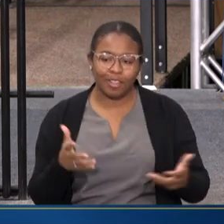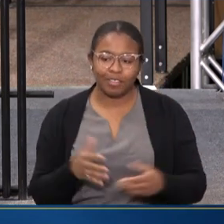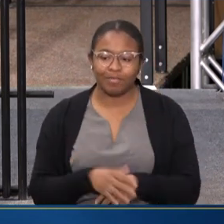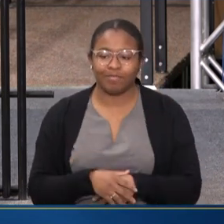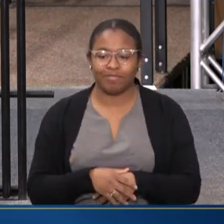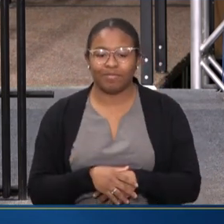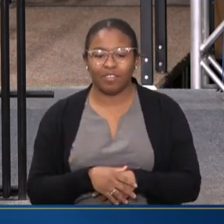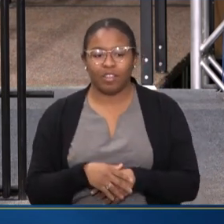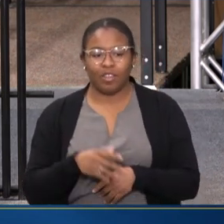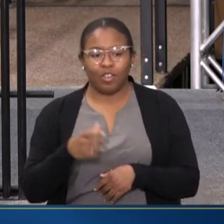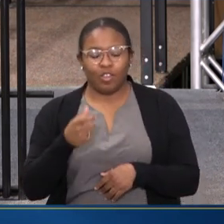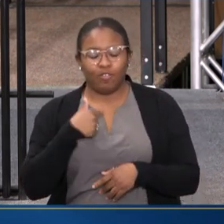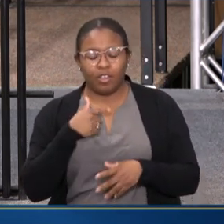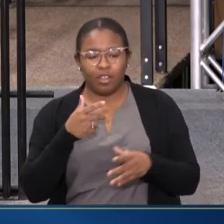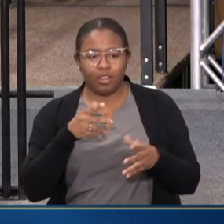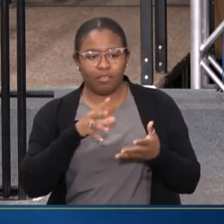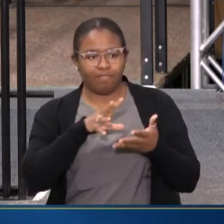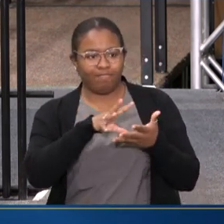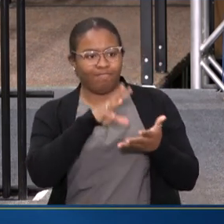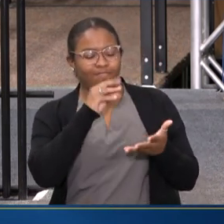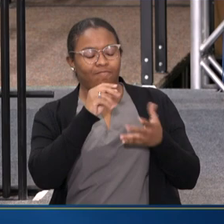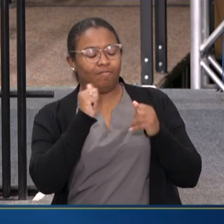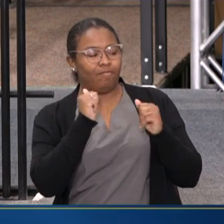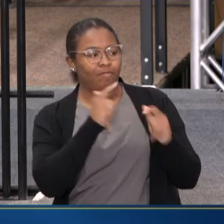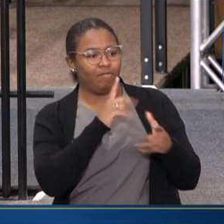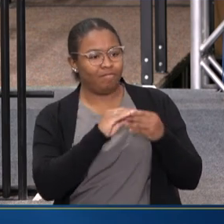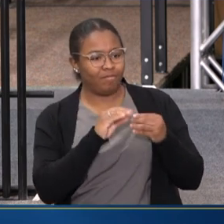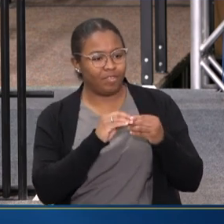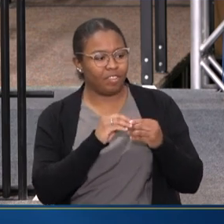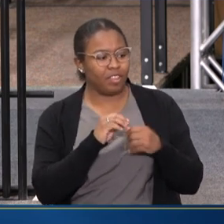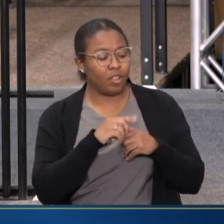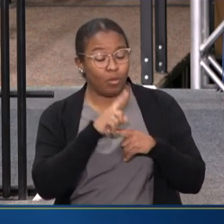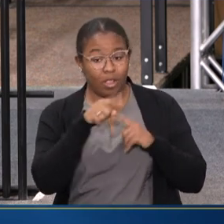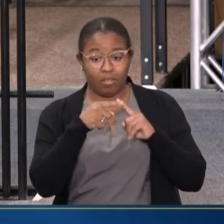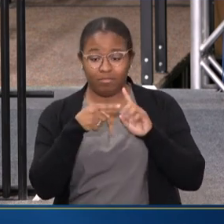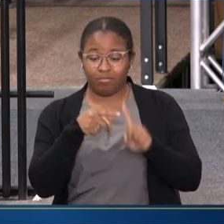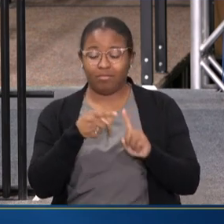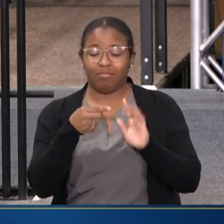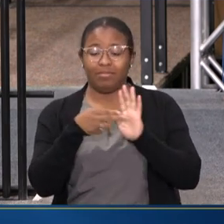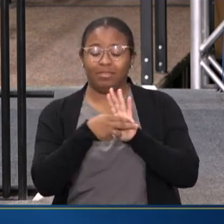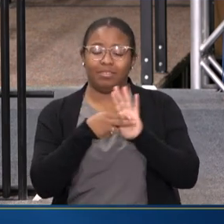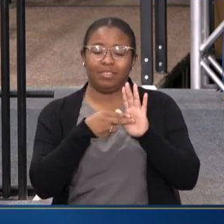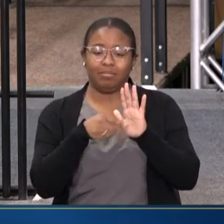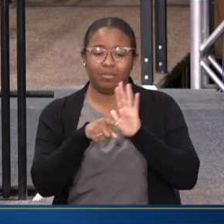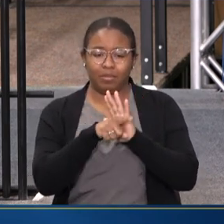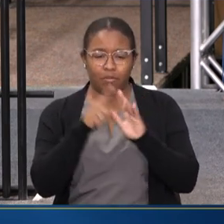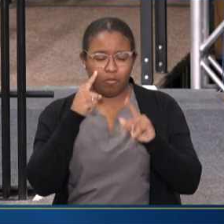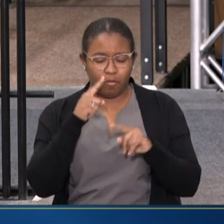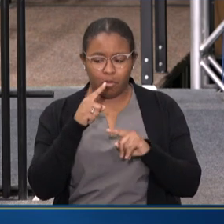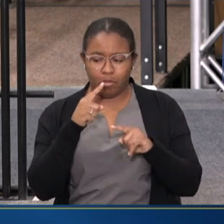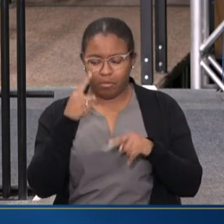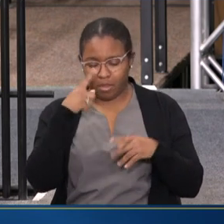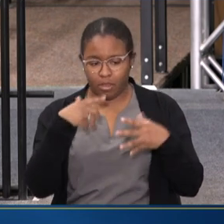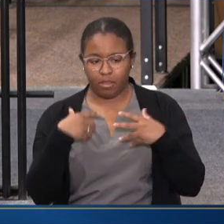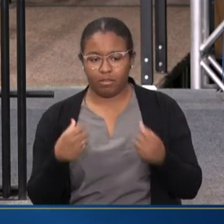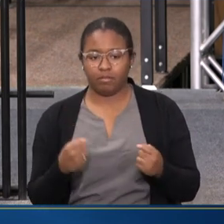TAKING ALL THAT INTO ACCOUNT WHEN IT COMES TO STIGMA AROUND MENTAL HEALTH.